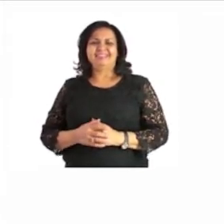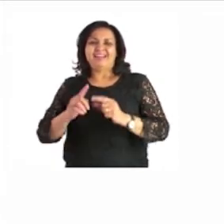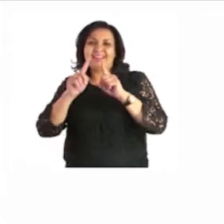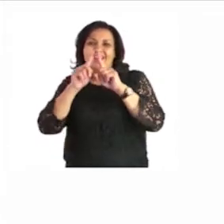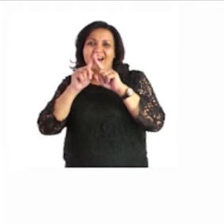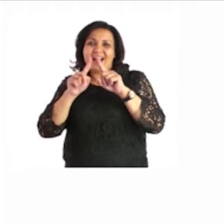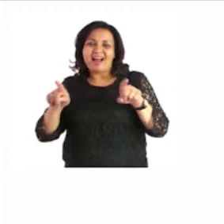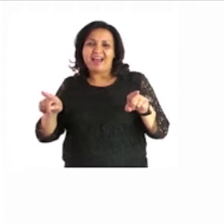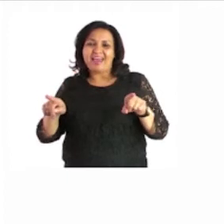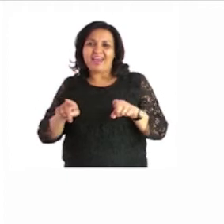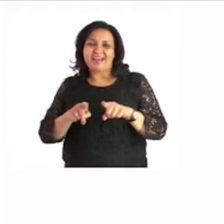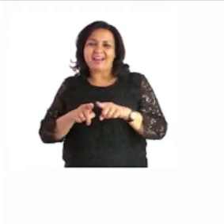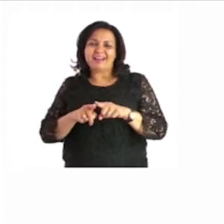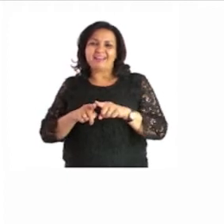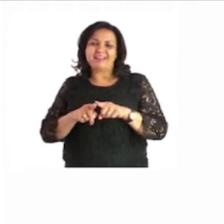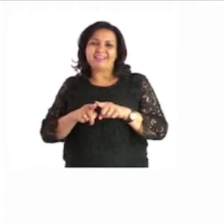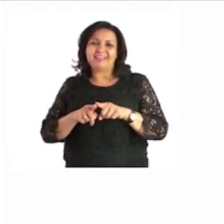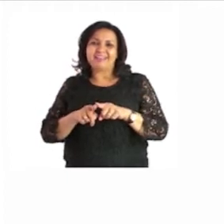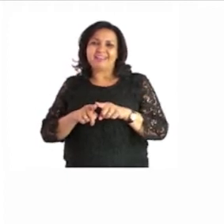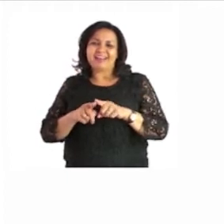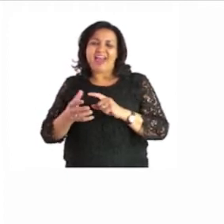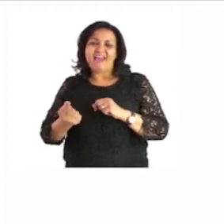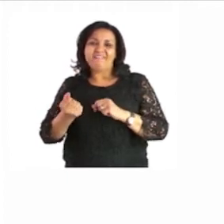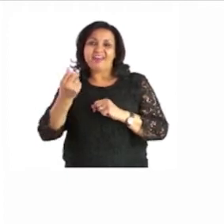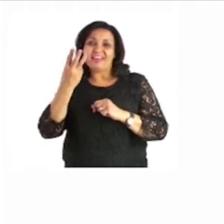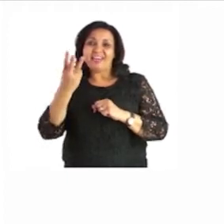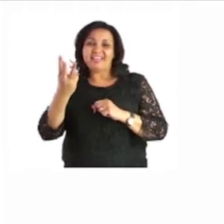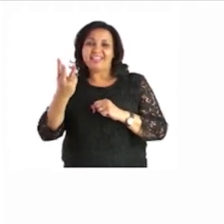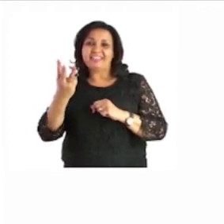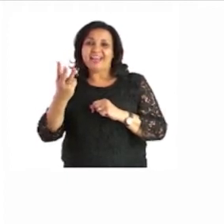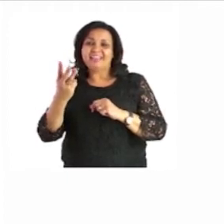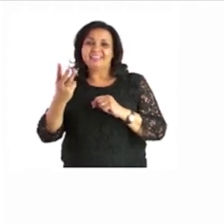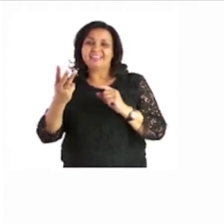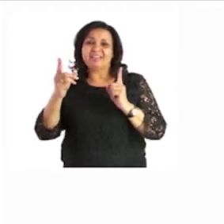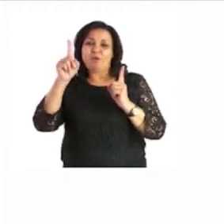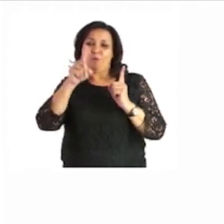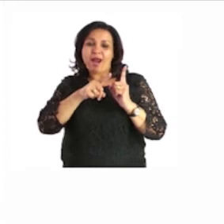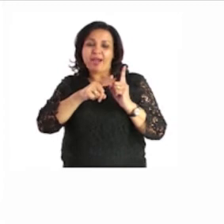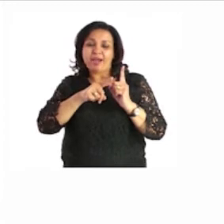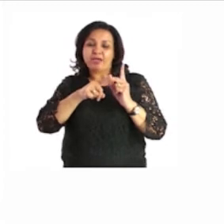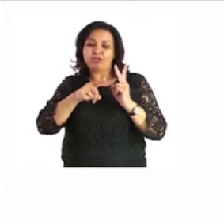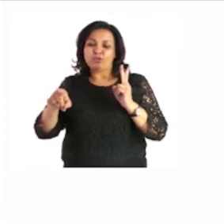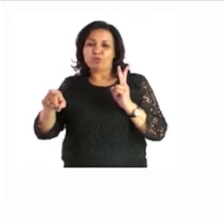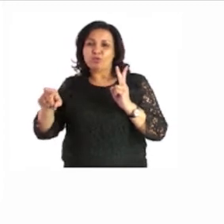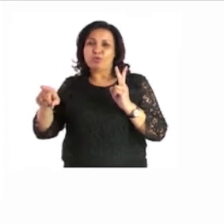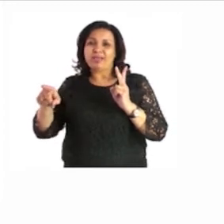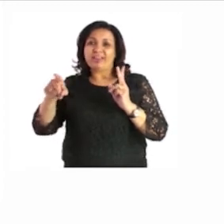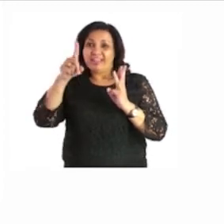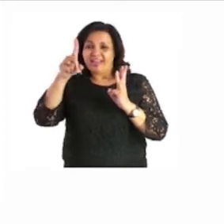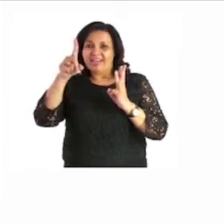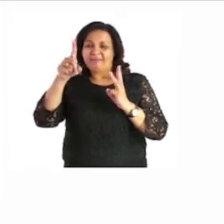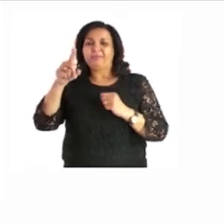who has got three sides and three corners yes you can